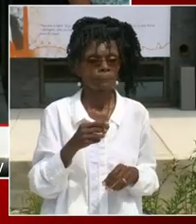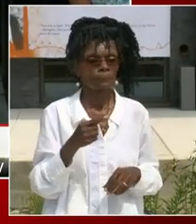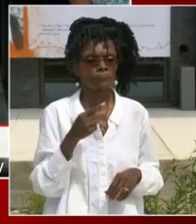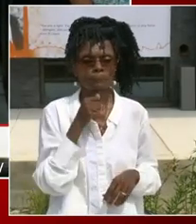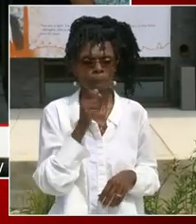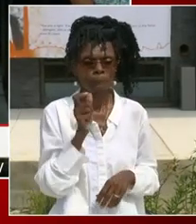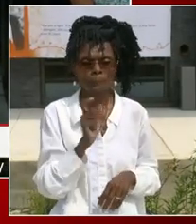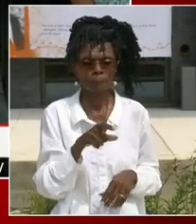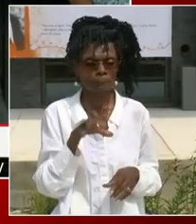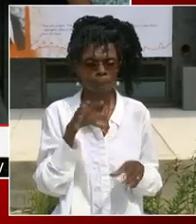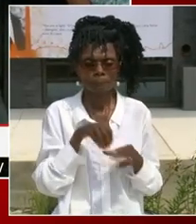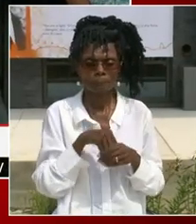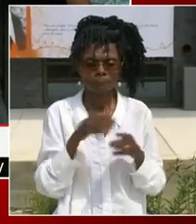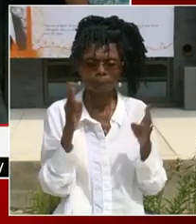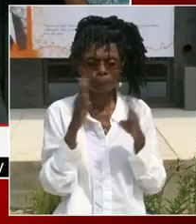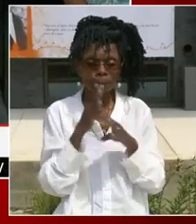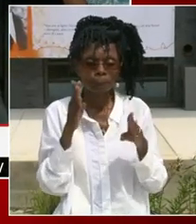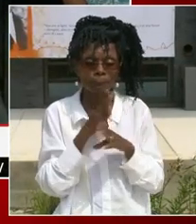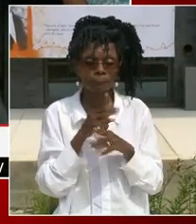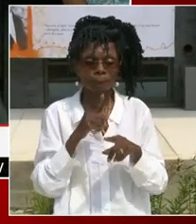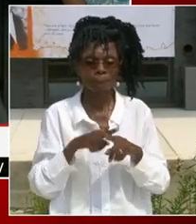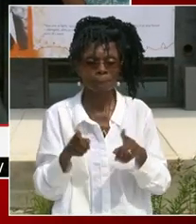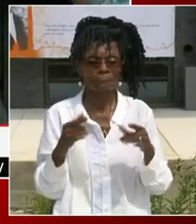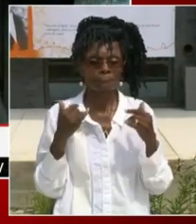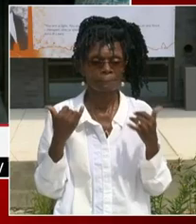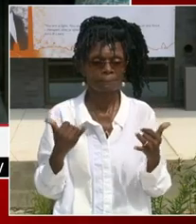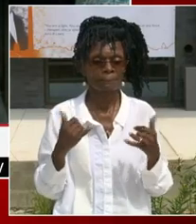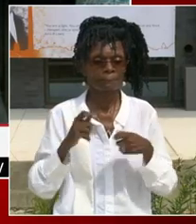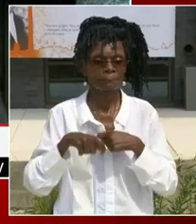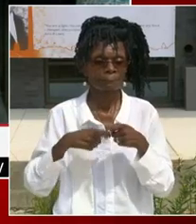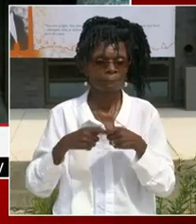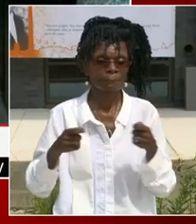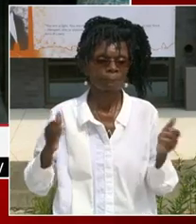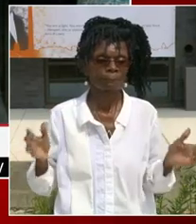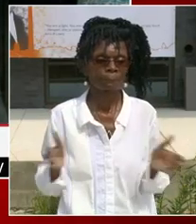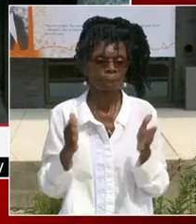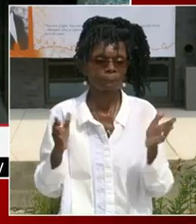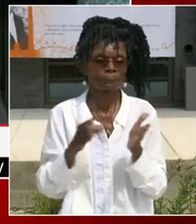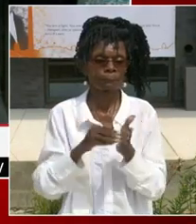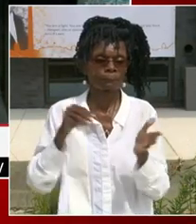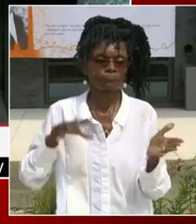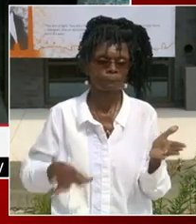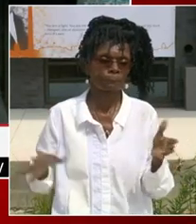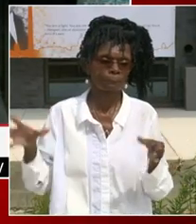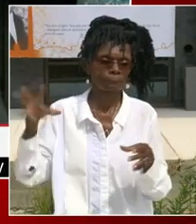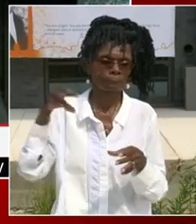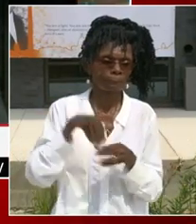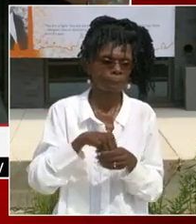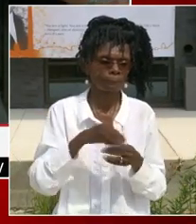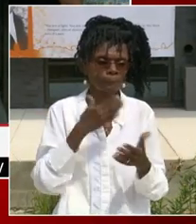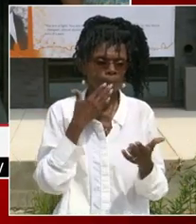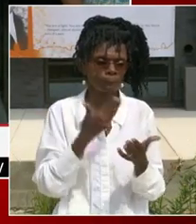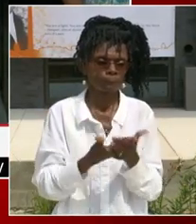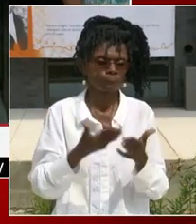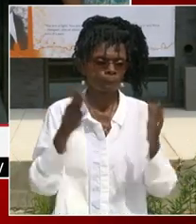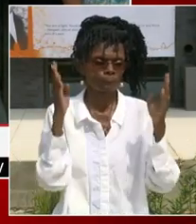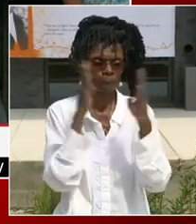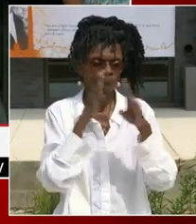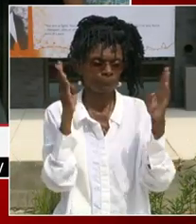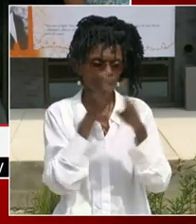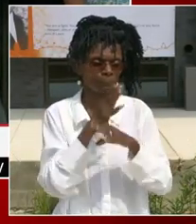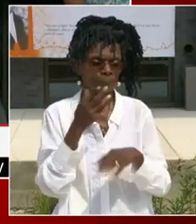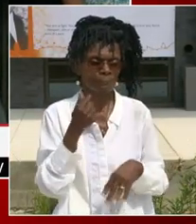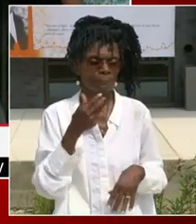create good trouble, righteous trouble, courageous trouble, trouble in the pursuit of justice and